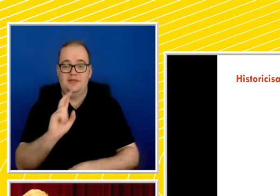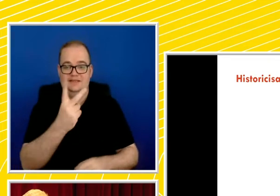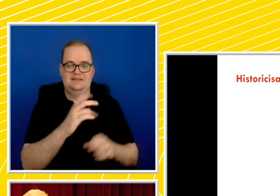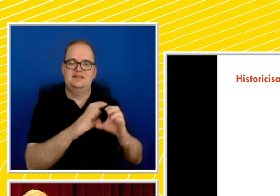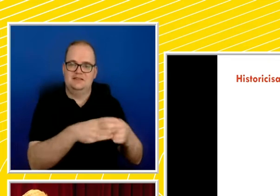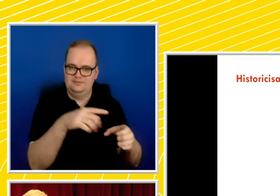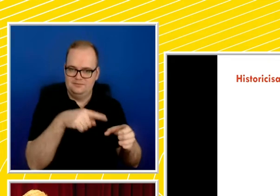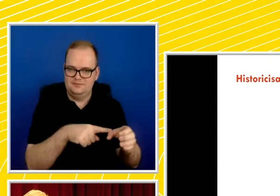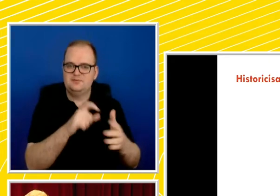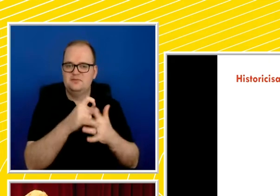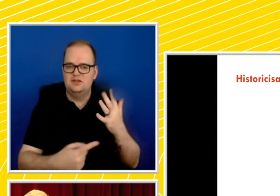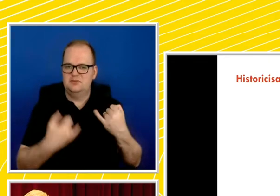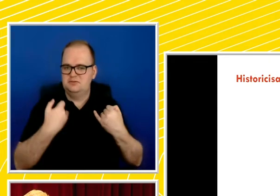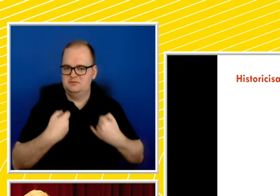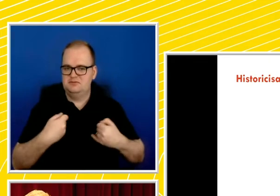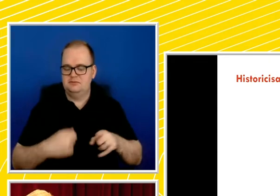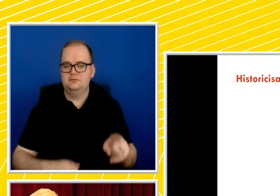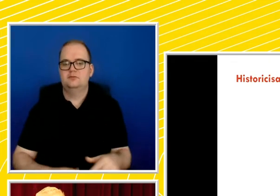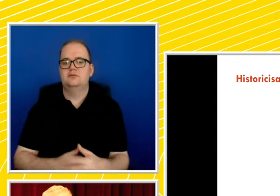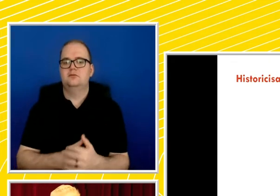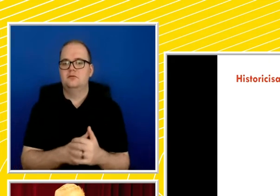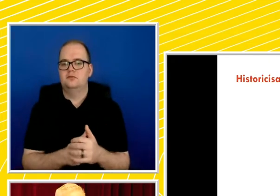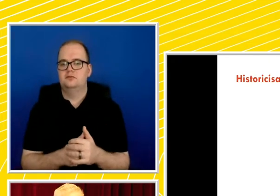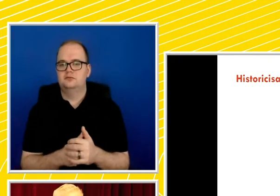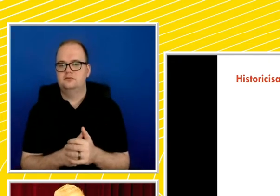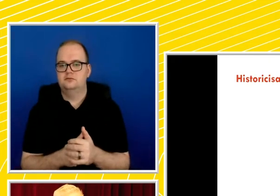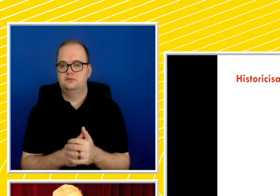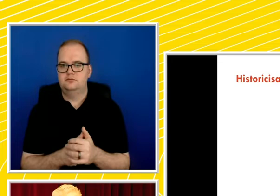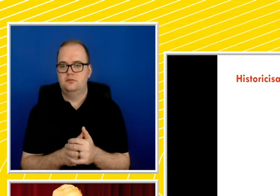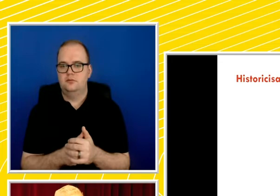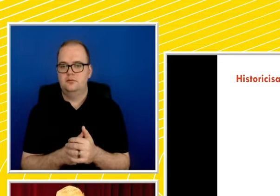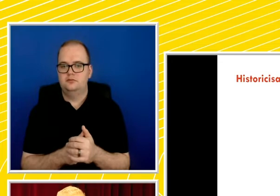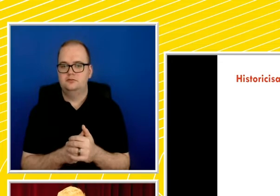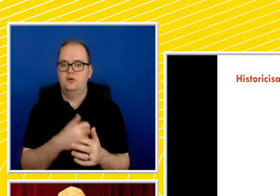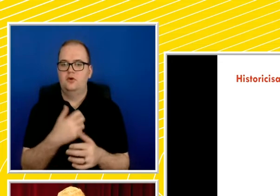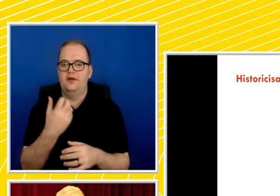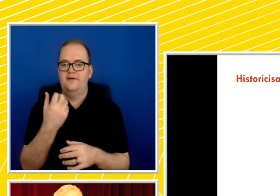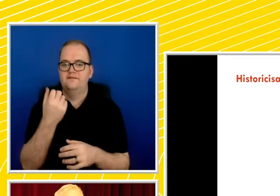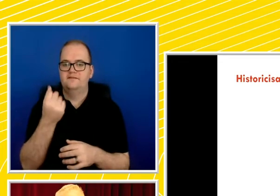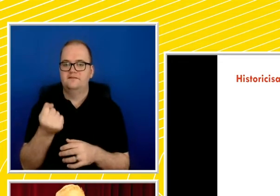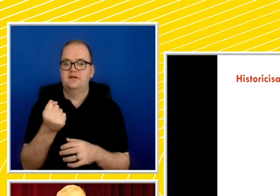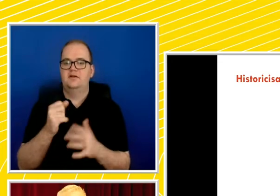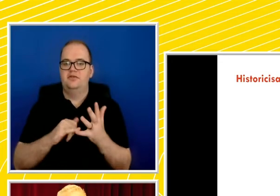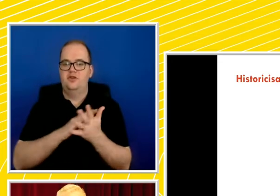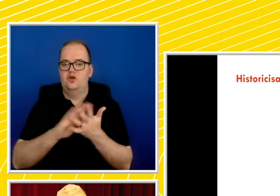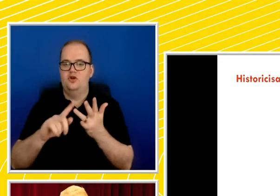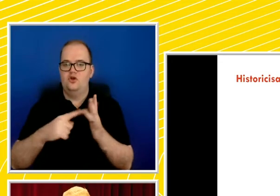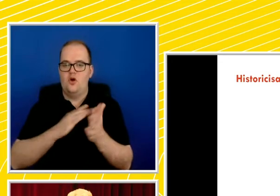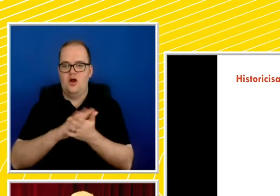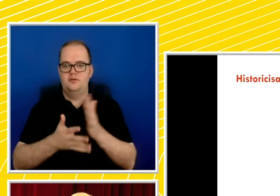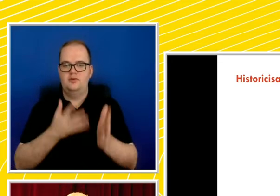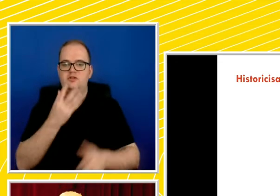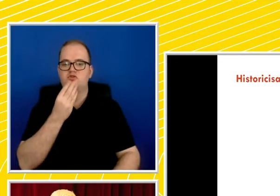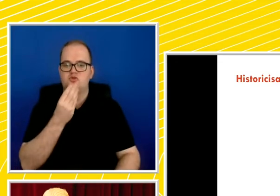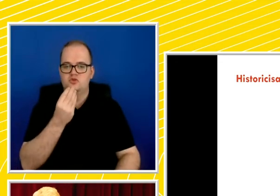persecution and attempted elimination of the Jewish people as the Shoah, but it sits perhaps primum intercarriage with other